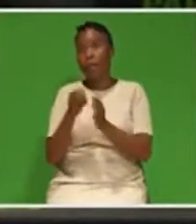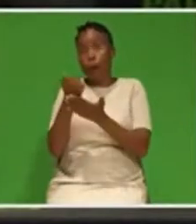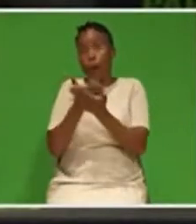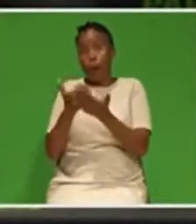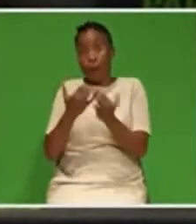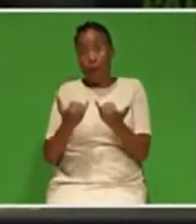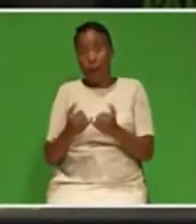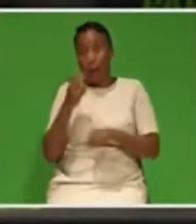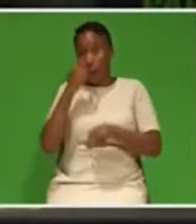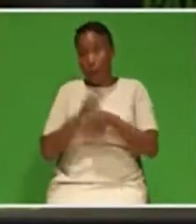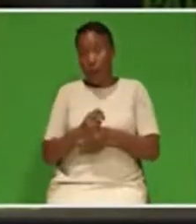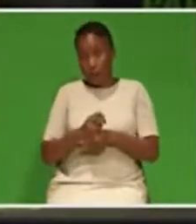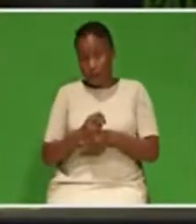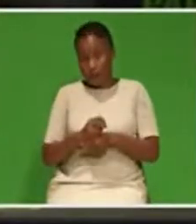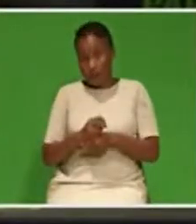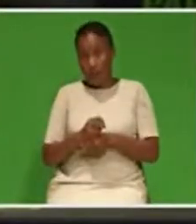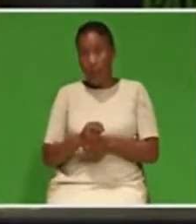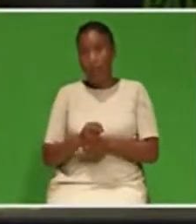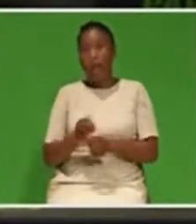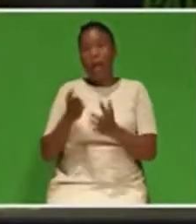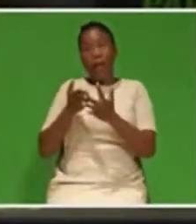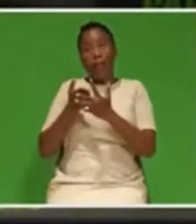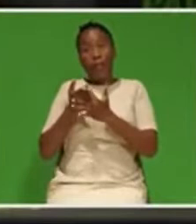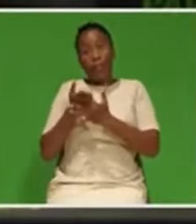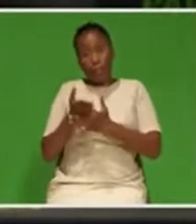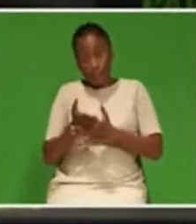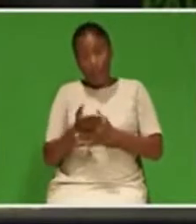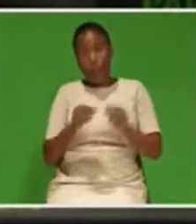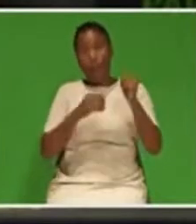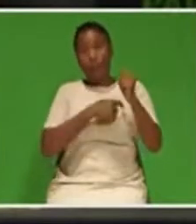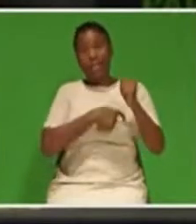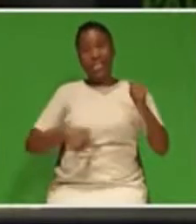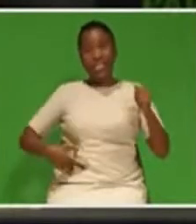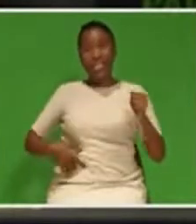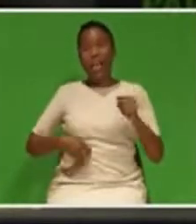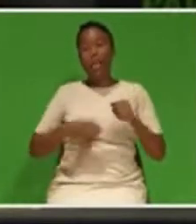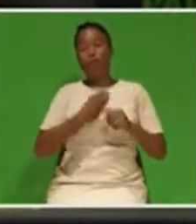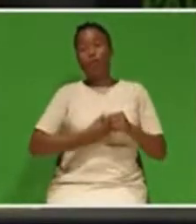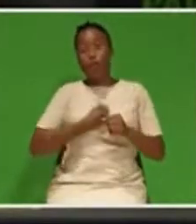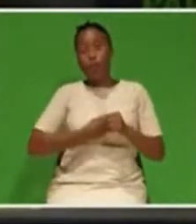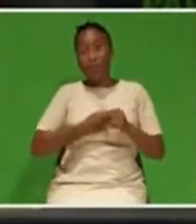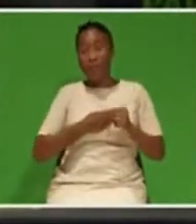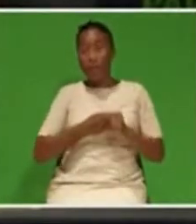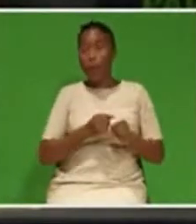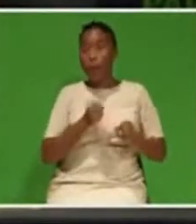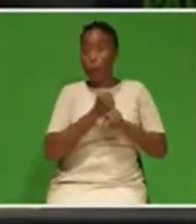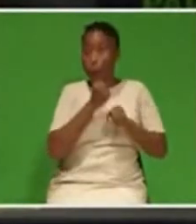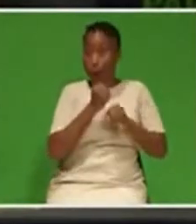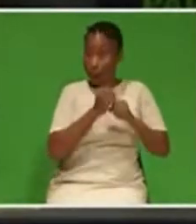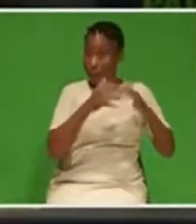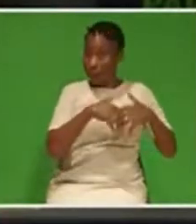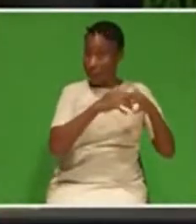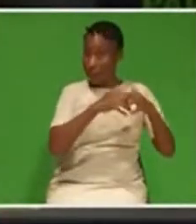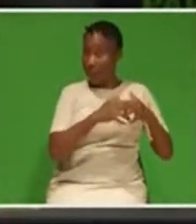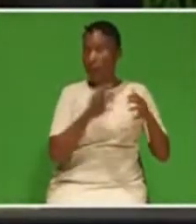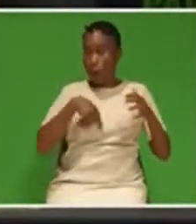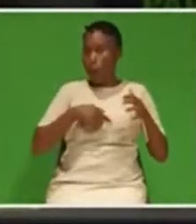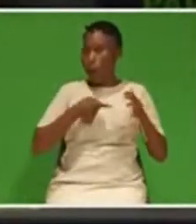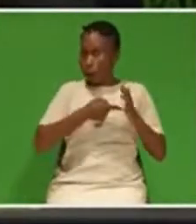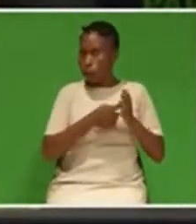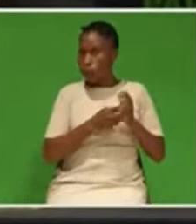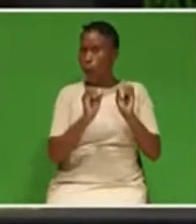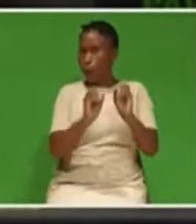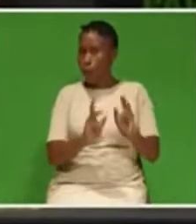And through the Presidential Youth Employment Intervention, we are creating opportunities for young people